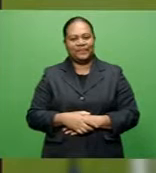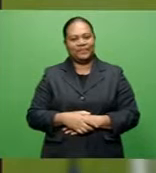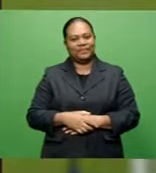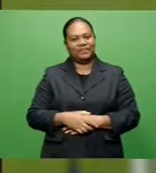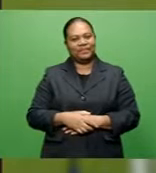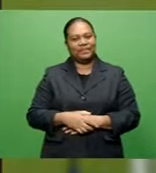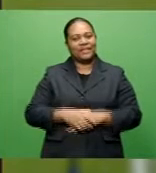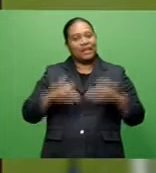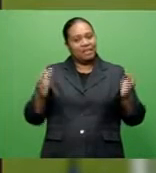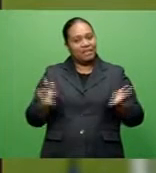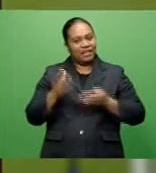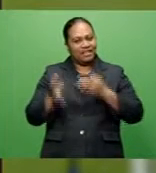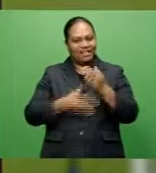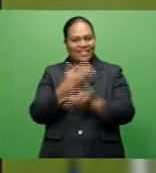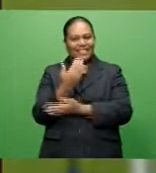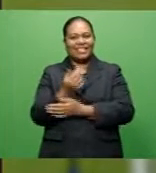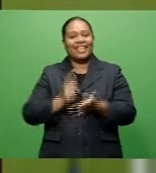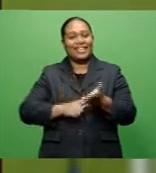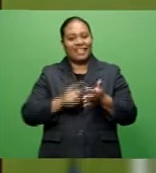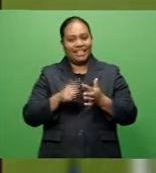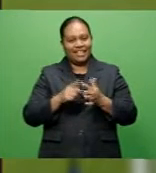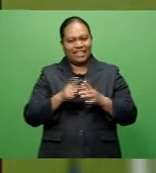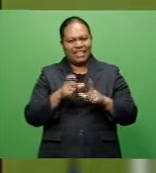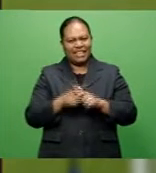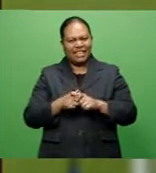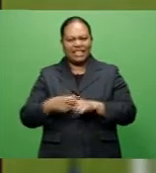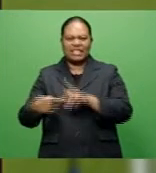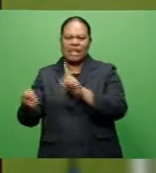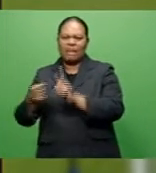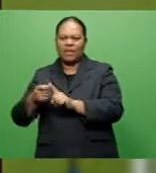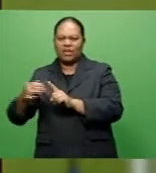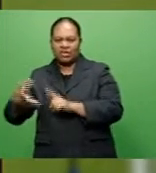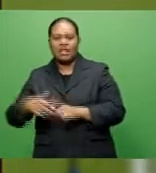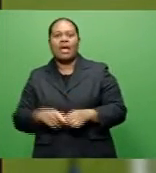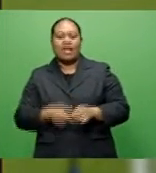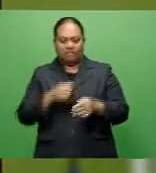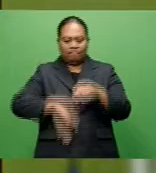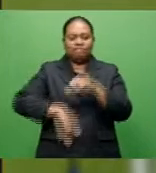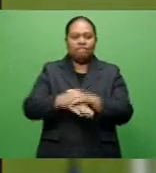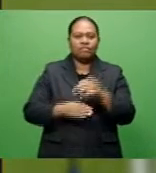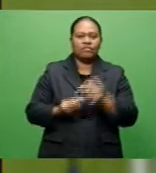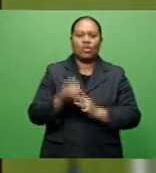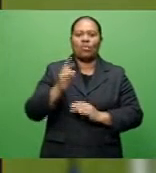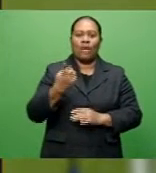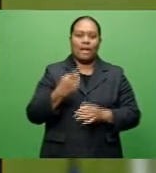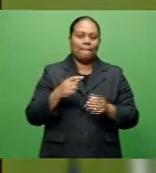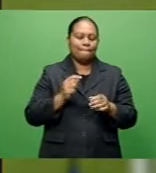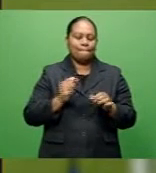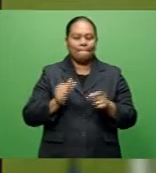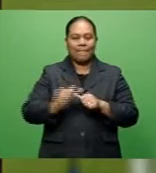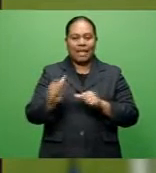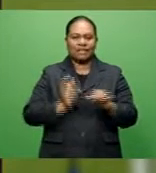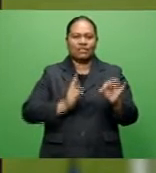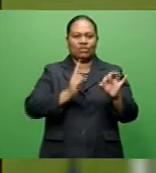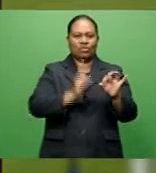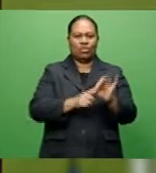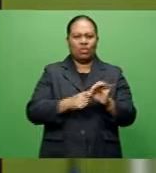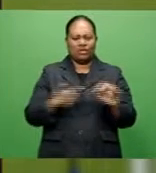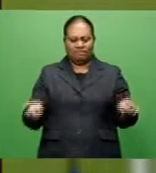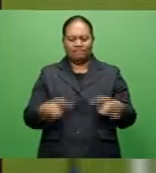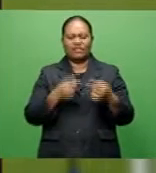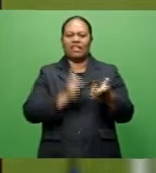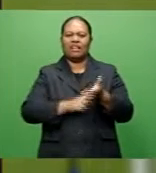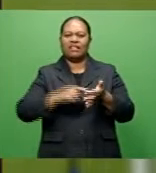In play of the day, Leeds United's Patrick Bamford scoring one of the best goals of the English Premier League this season against Leicester.